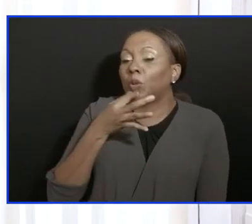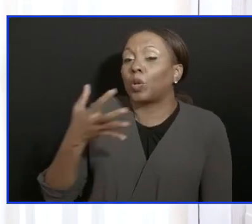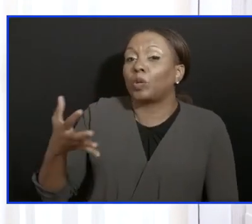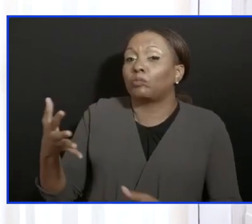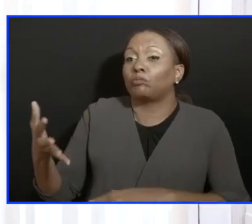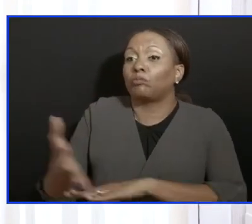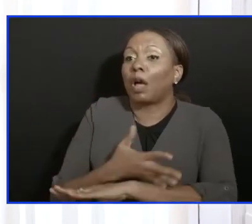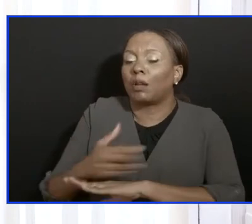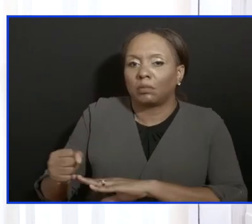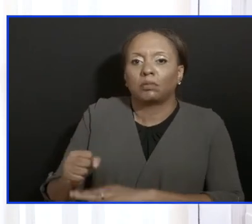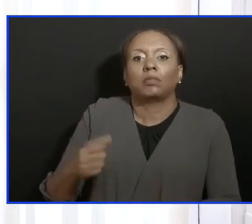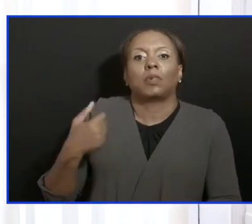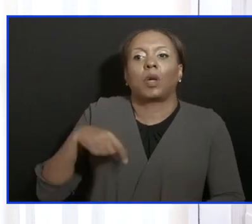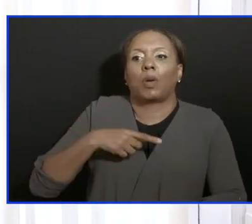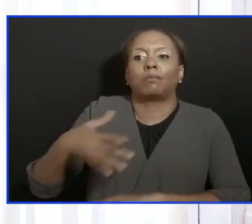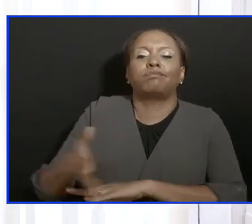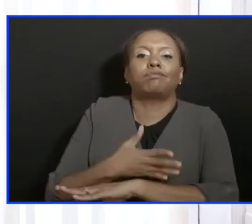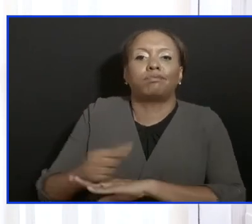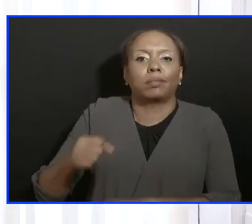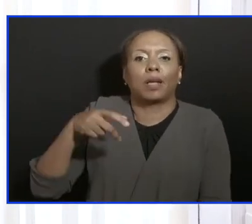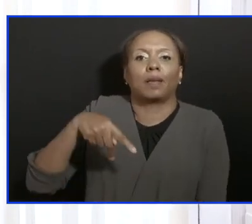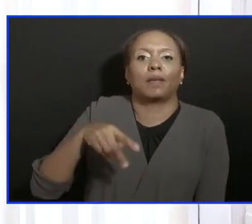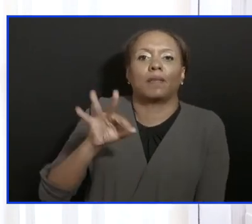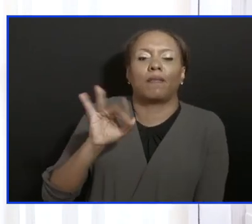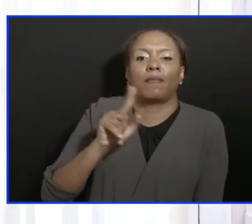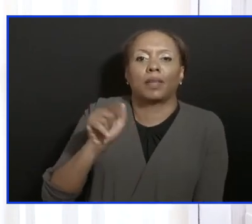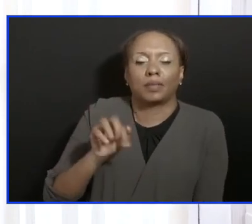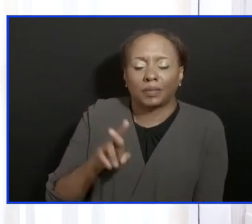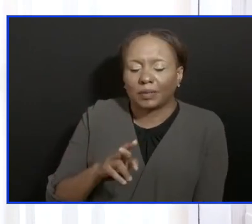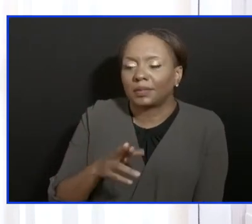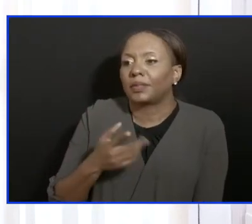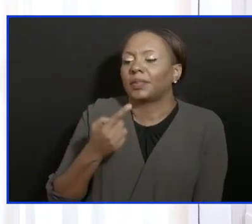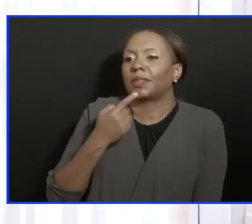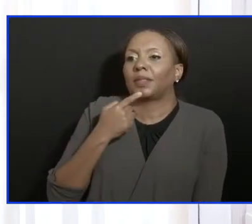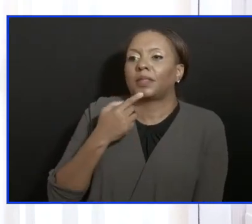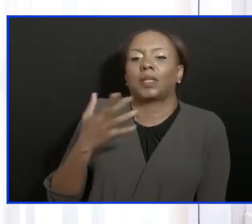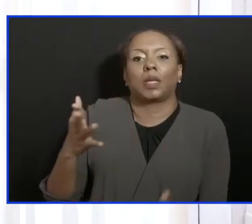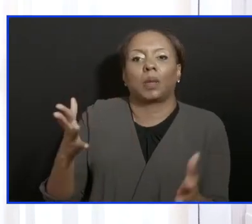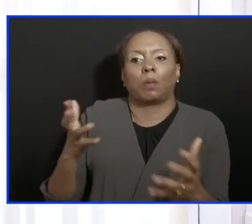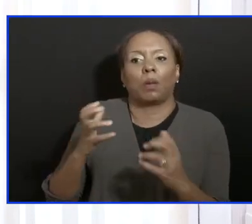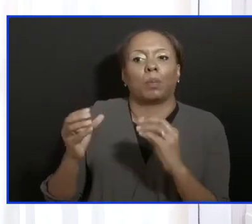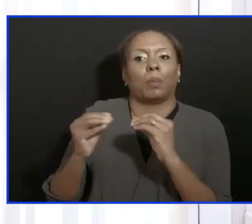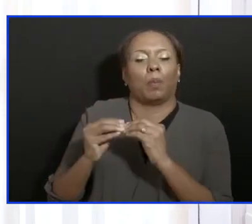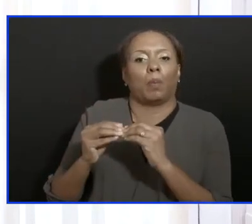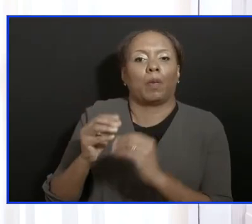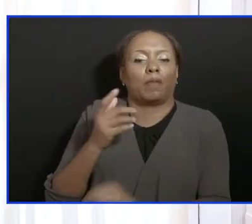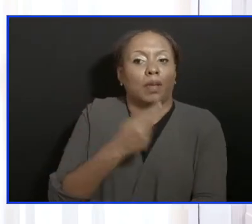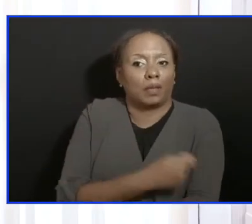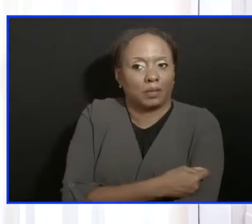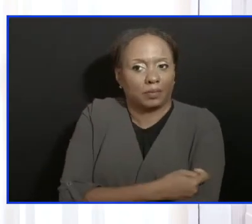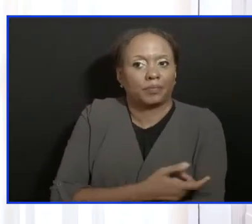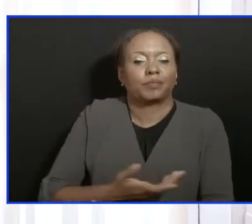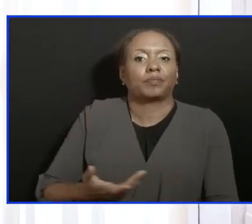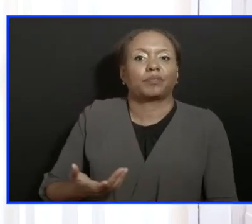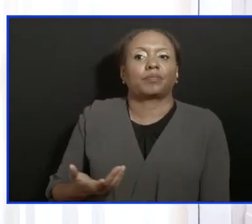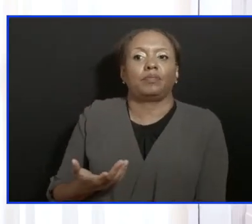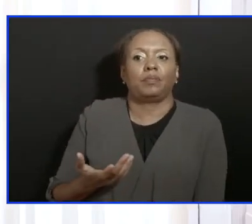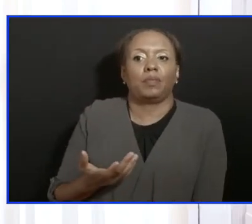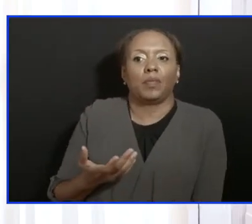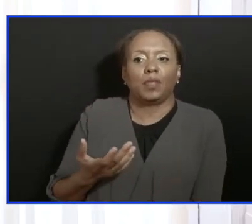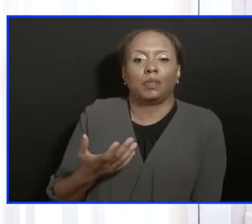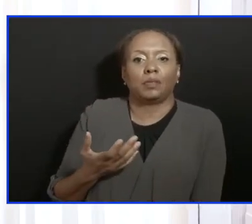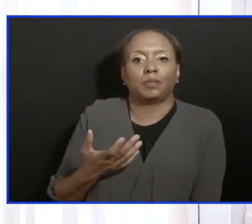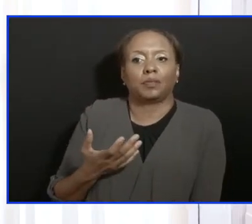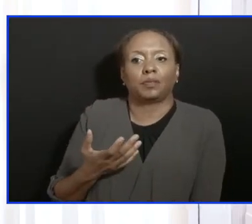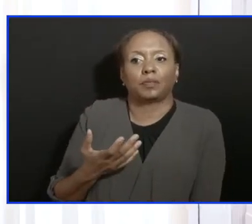last week. We were indicating to them that we need to get the additional vaccines. If we know that they're coming, then we're in a position to